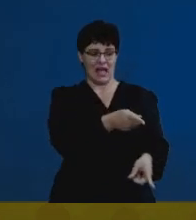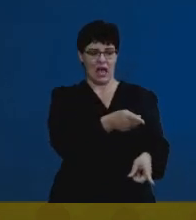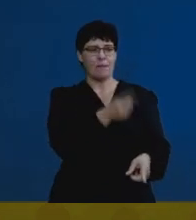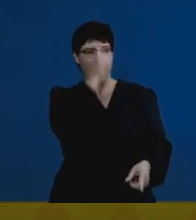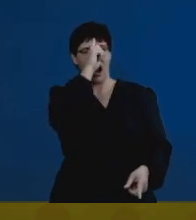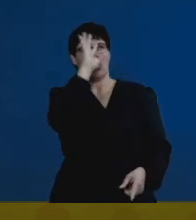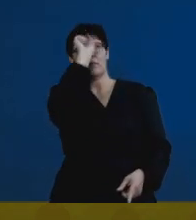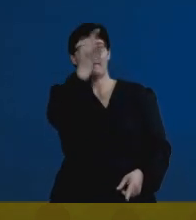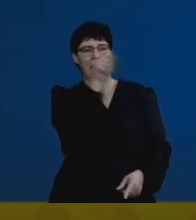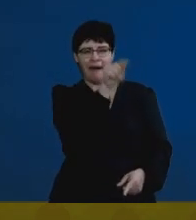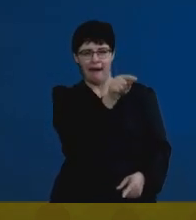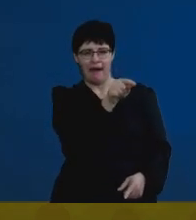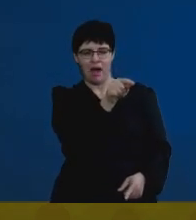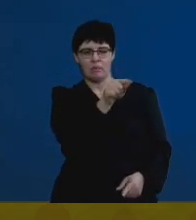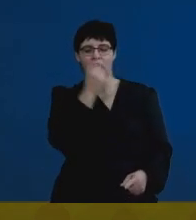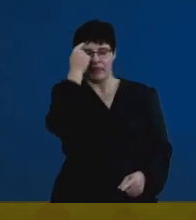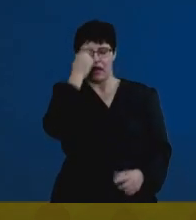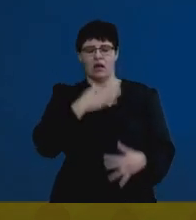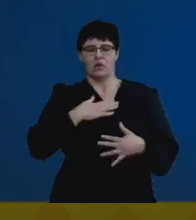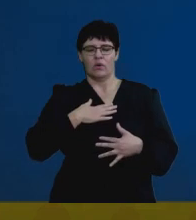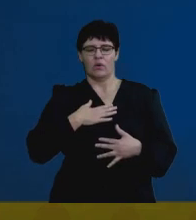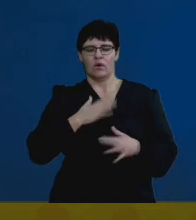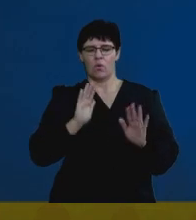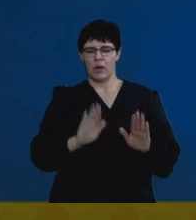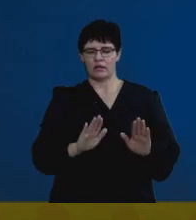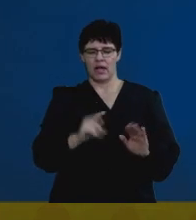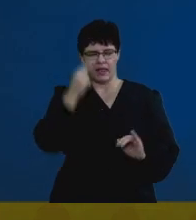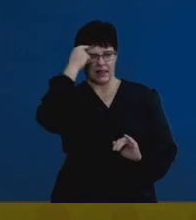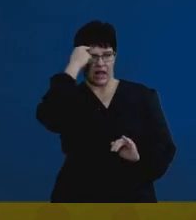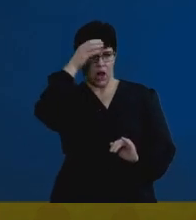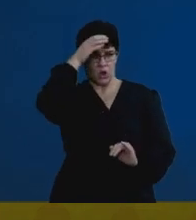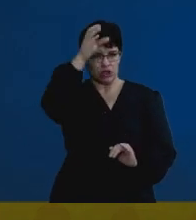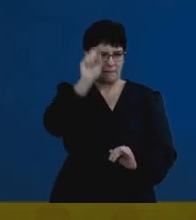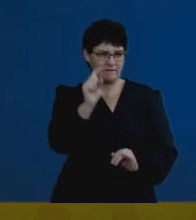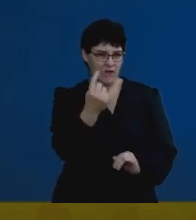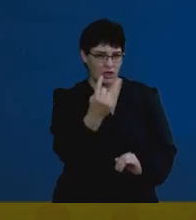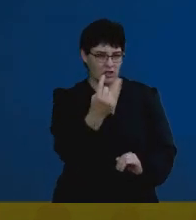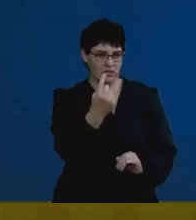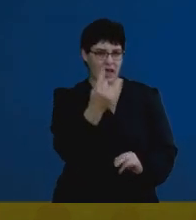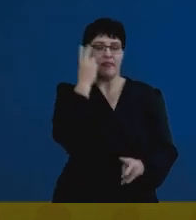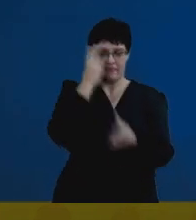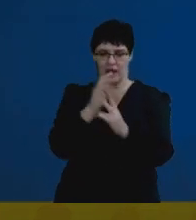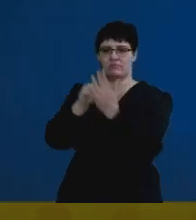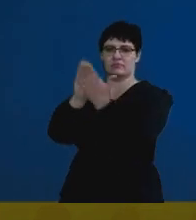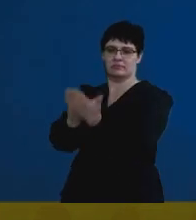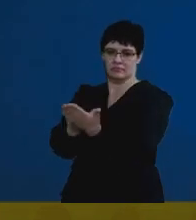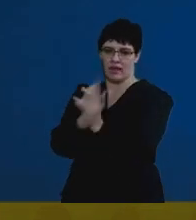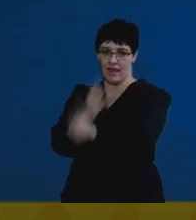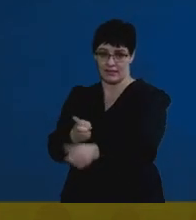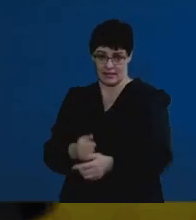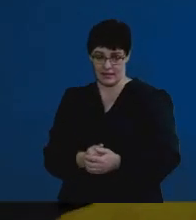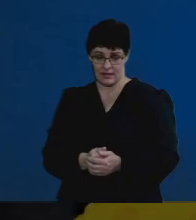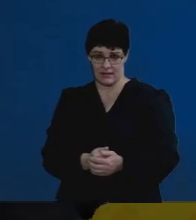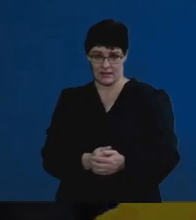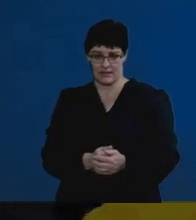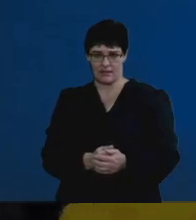recollect. Pause. Think about that concept before putting it down onto paper. Remember, you'll find that